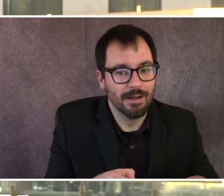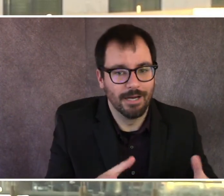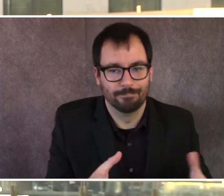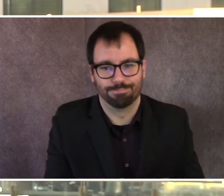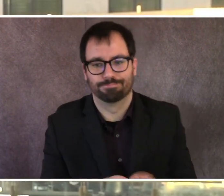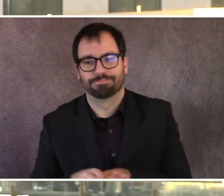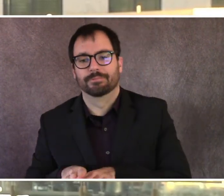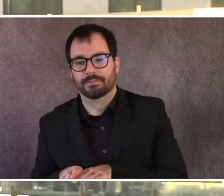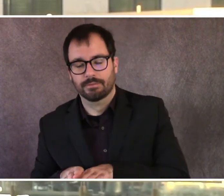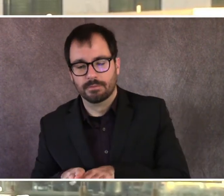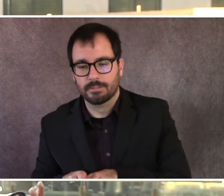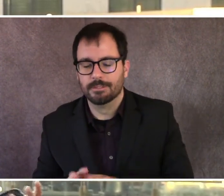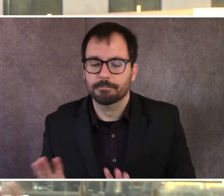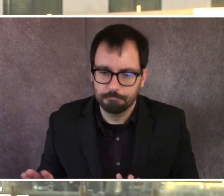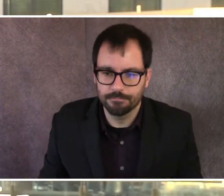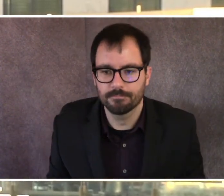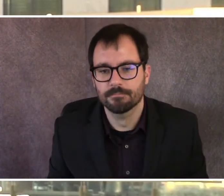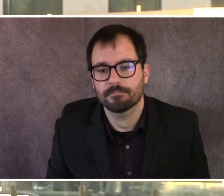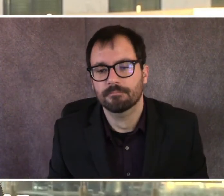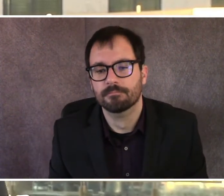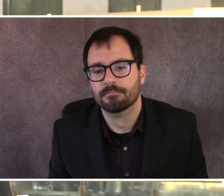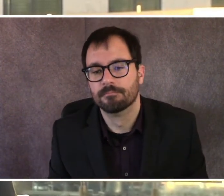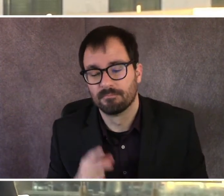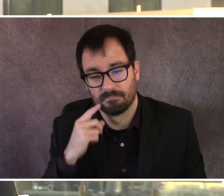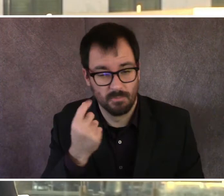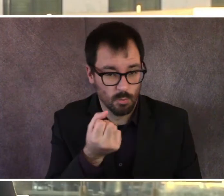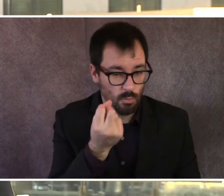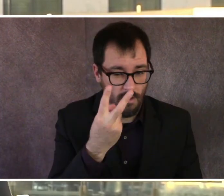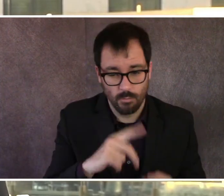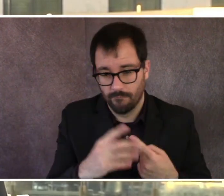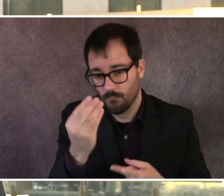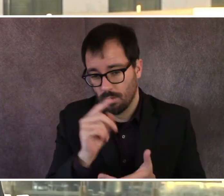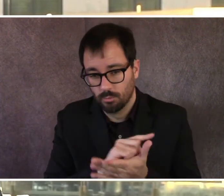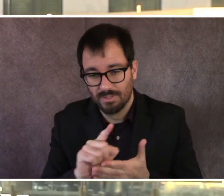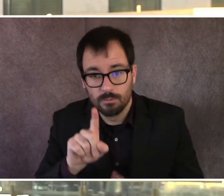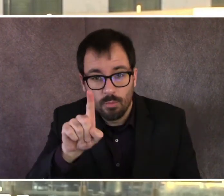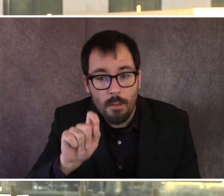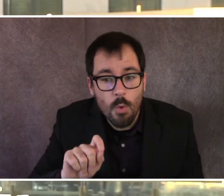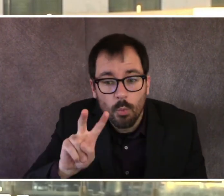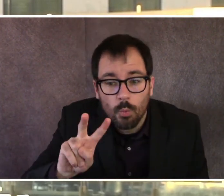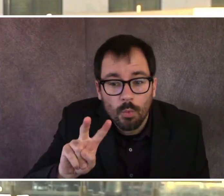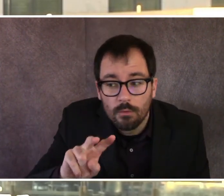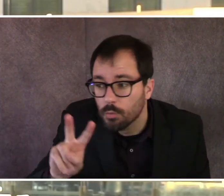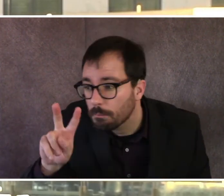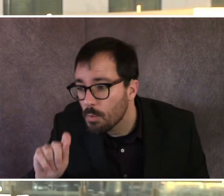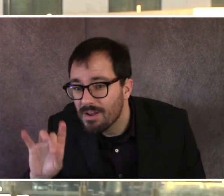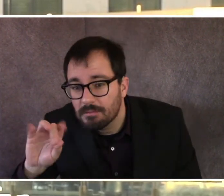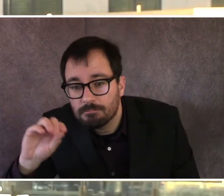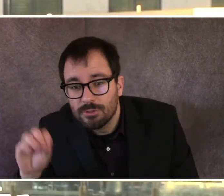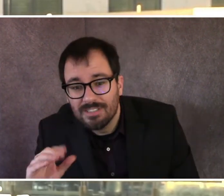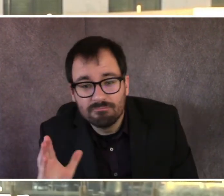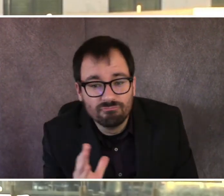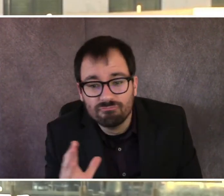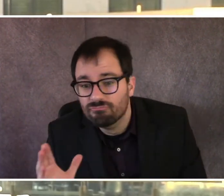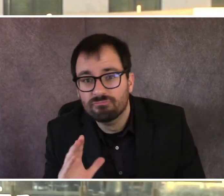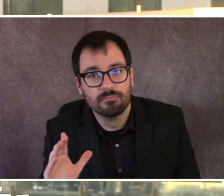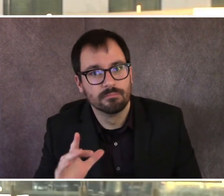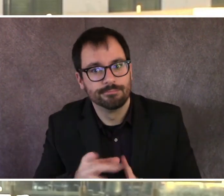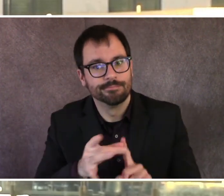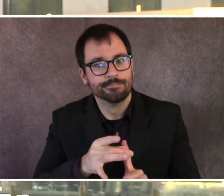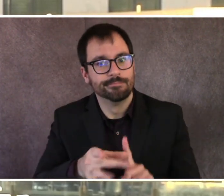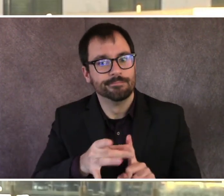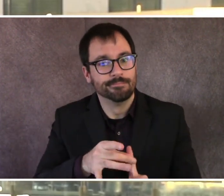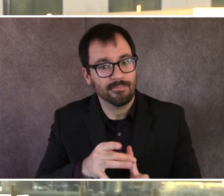.2 to 2.8 percent testing. Uh, we had the last five weeks. We saw a steady incline for five consecutive weeks, maybe six consecutive